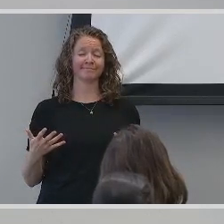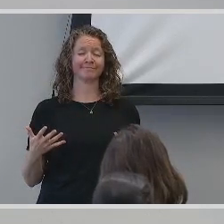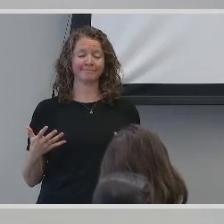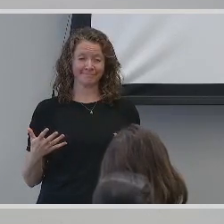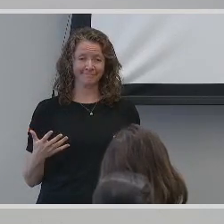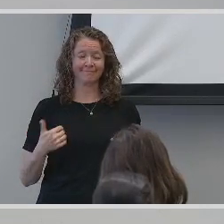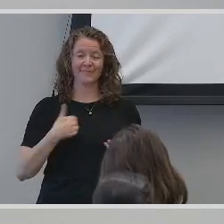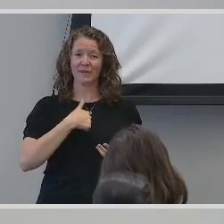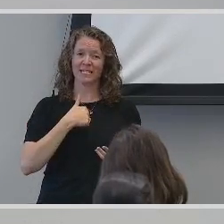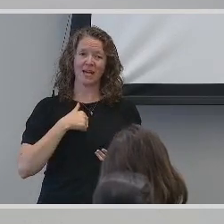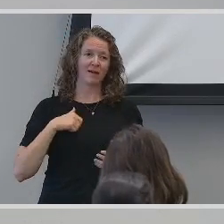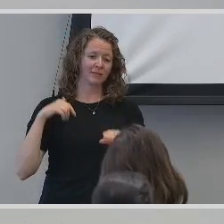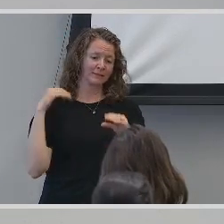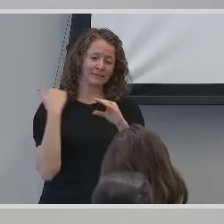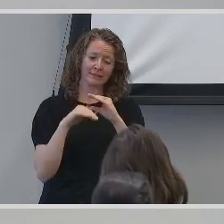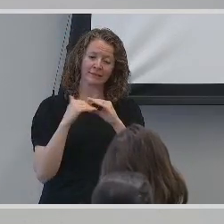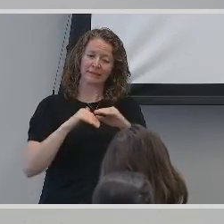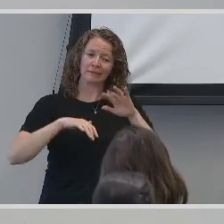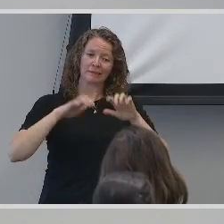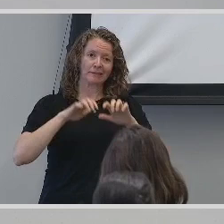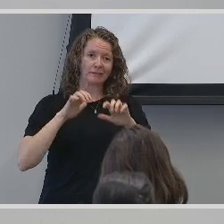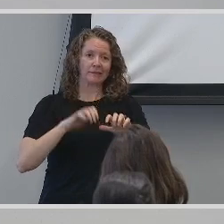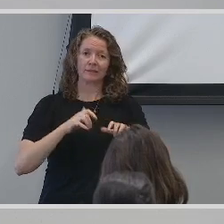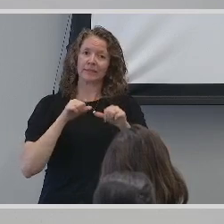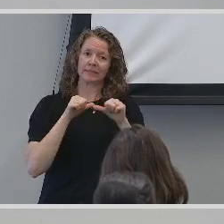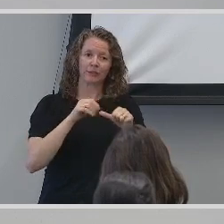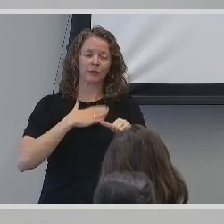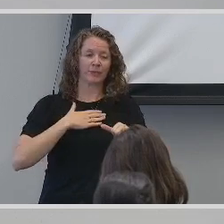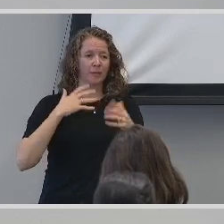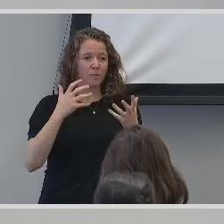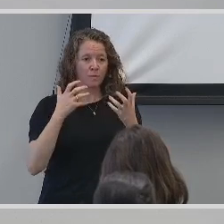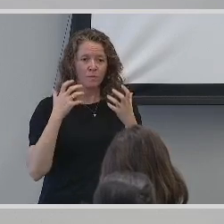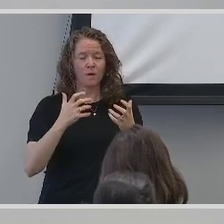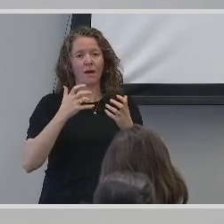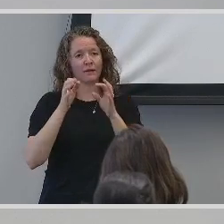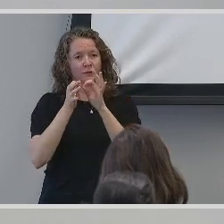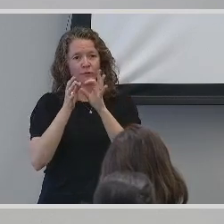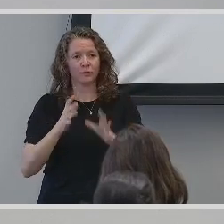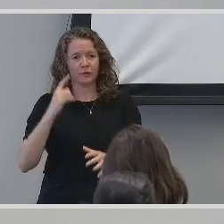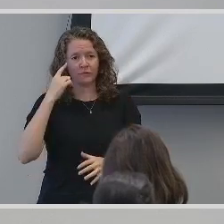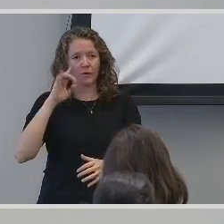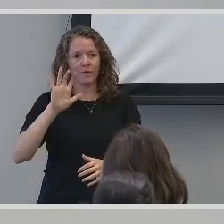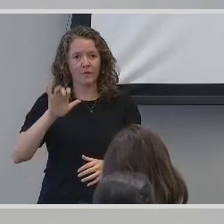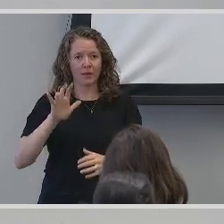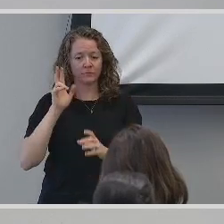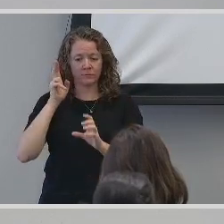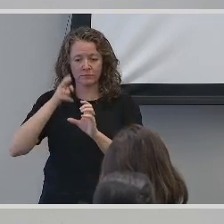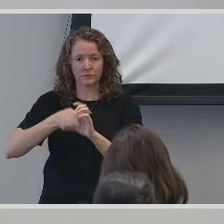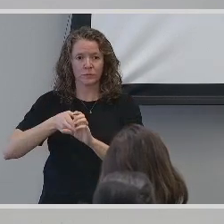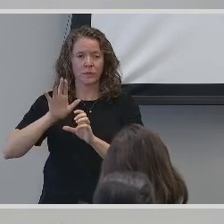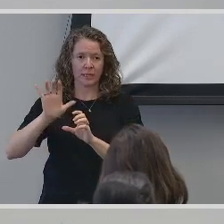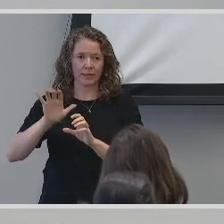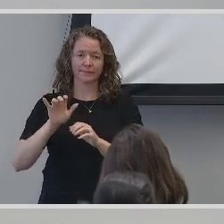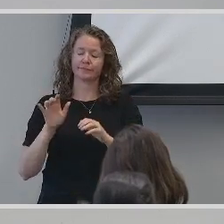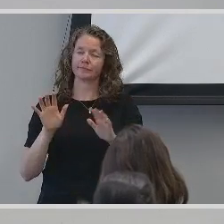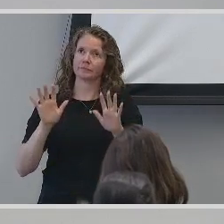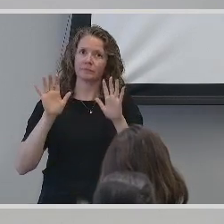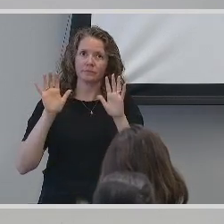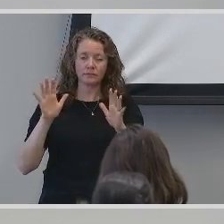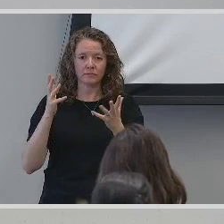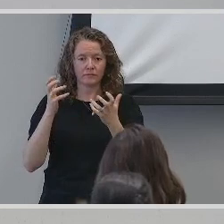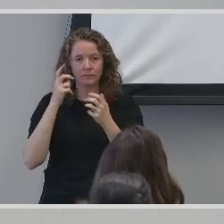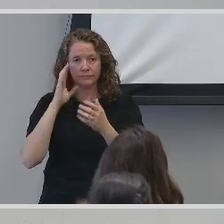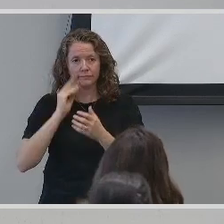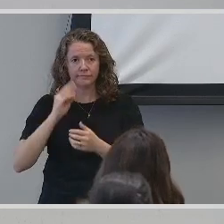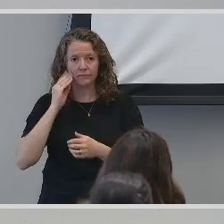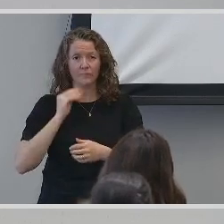about two weeks in email to secure a sign language interpreter for this momentous occasion. After two weeks of persistence,